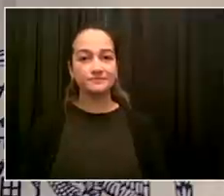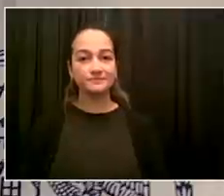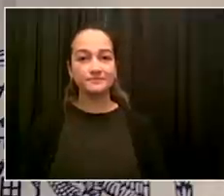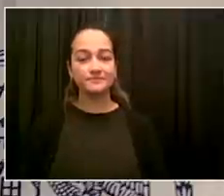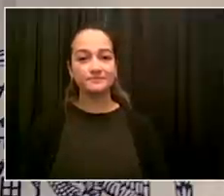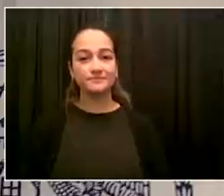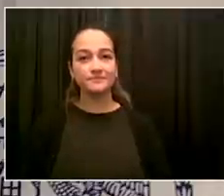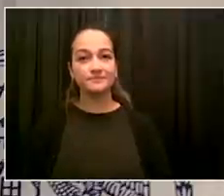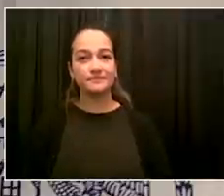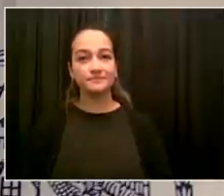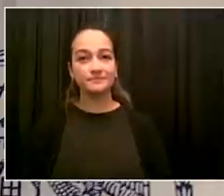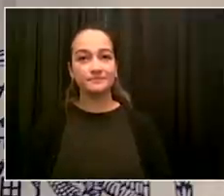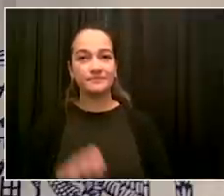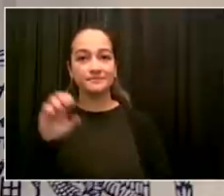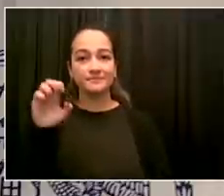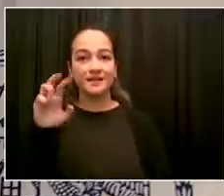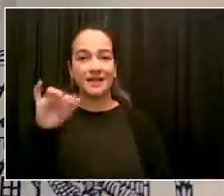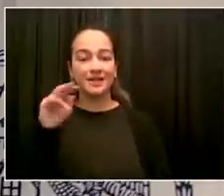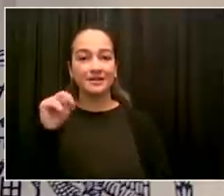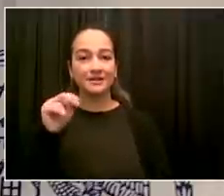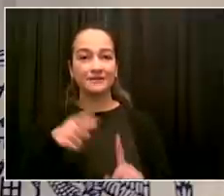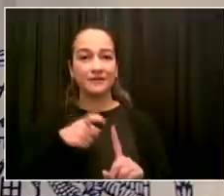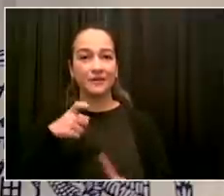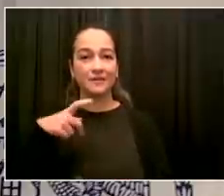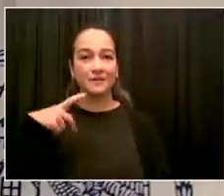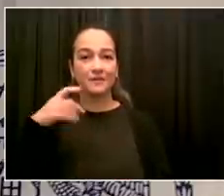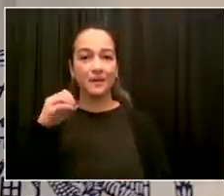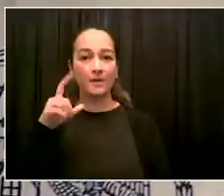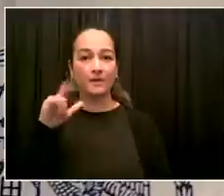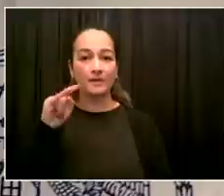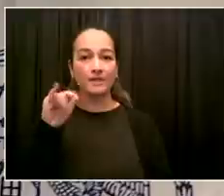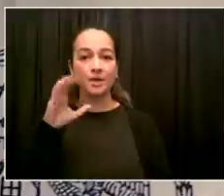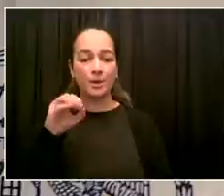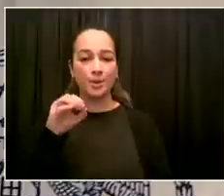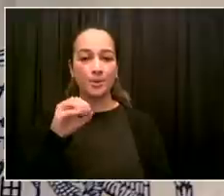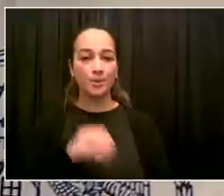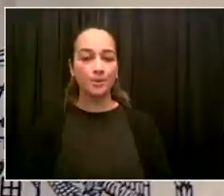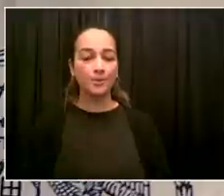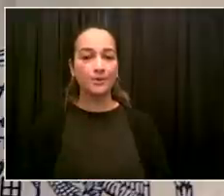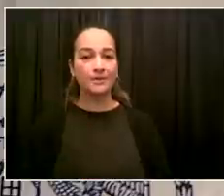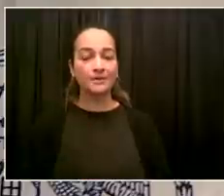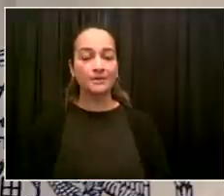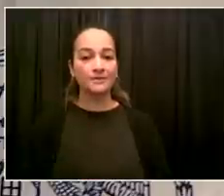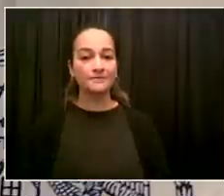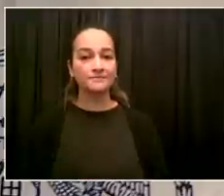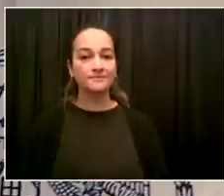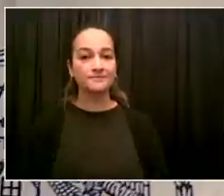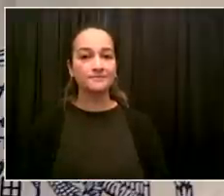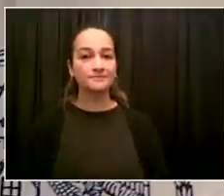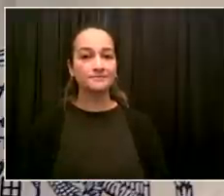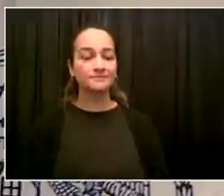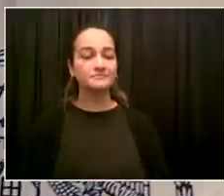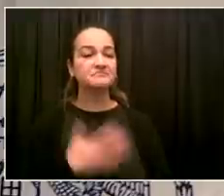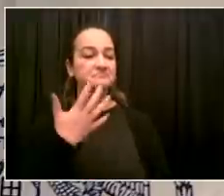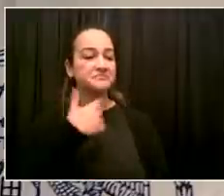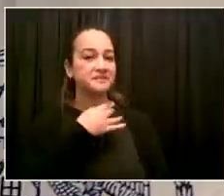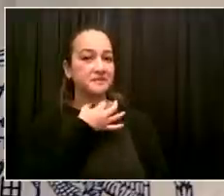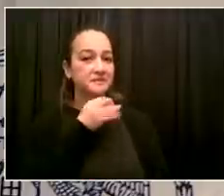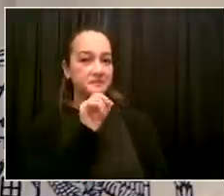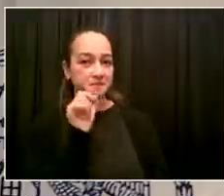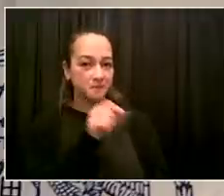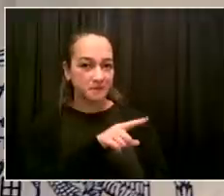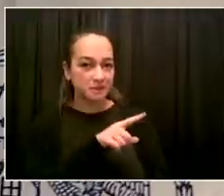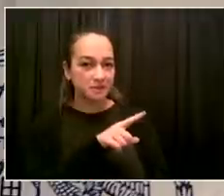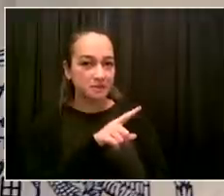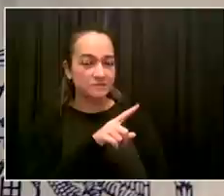Hi, Mr. Mayor. Actually, Emma asked something similar, but I don't think I heard a answer to part of it, which is how many public hospital